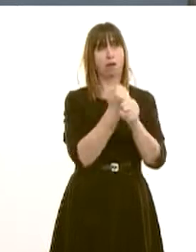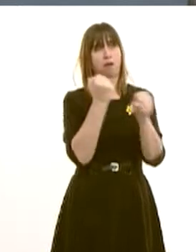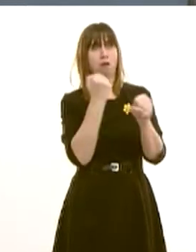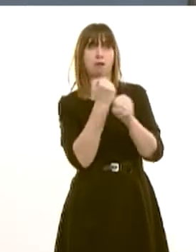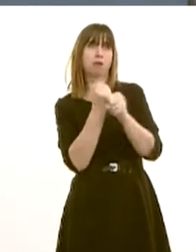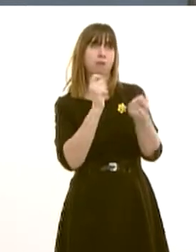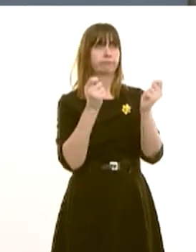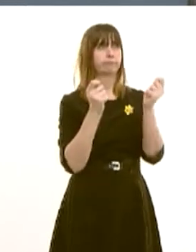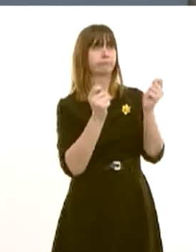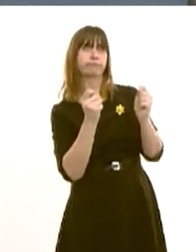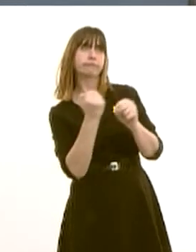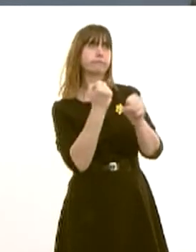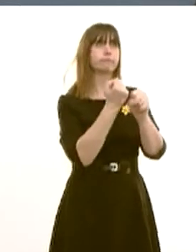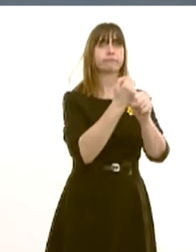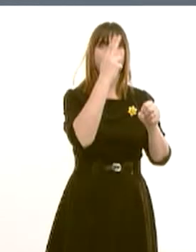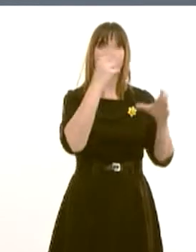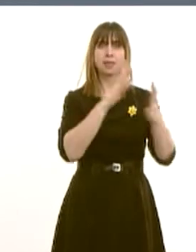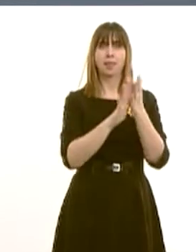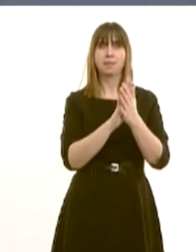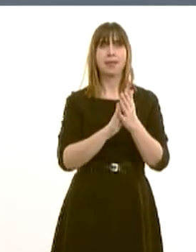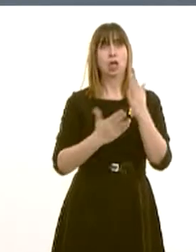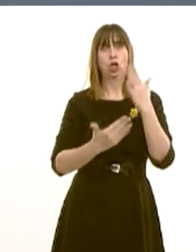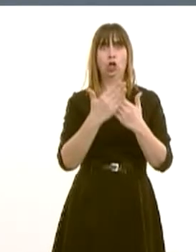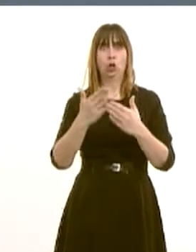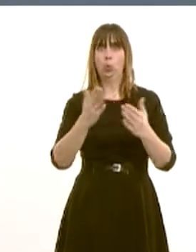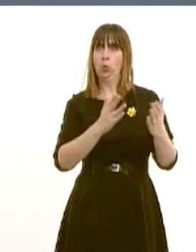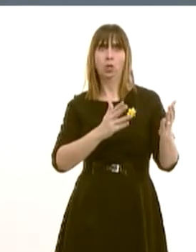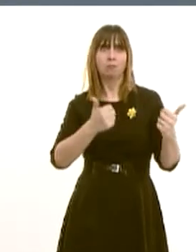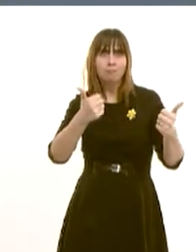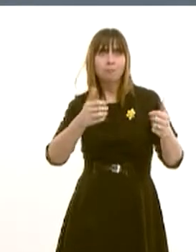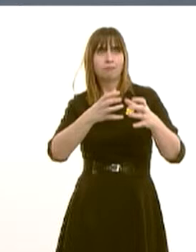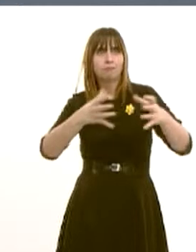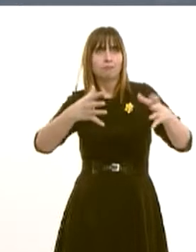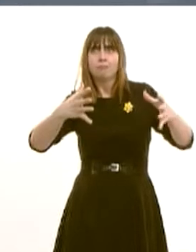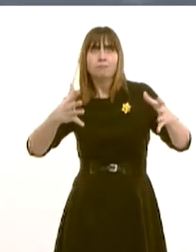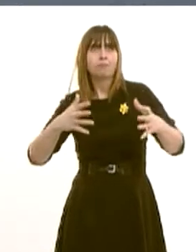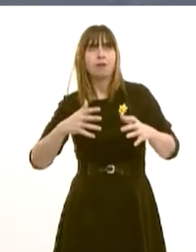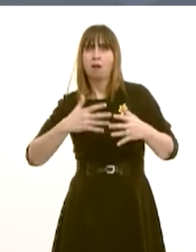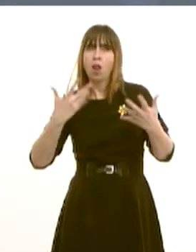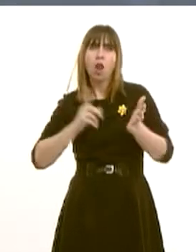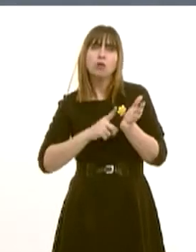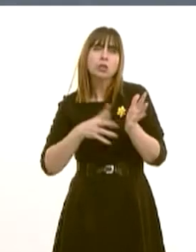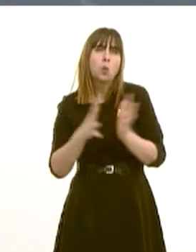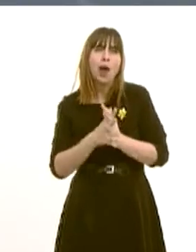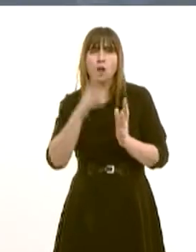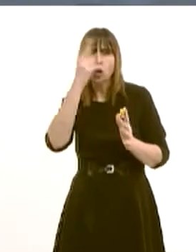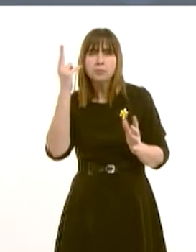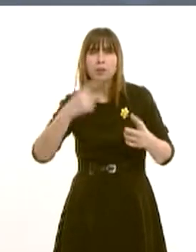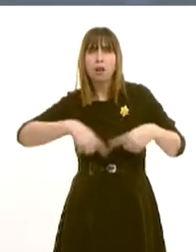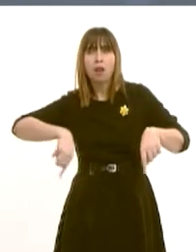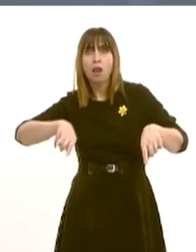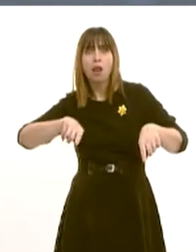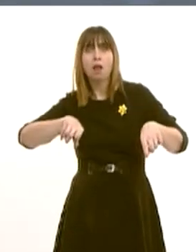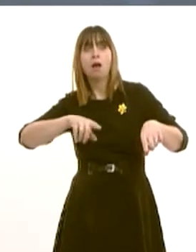new services to that community. One thing my constituents would dearly love to have in Llandrindod Wells Hospital, and indeed